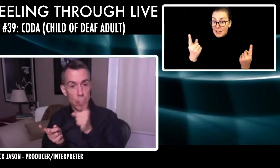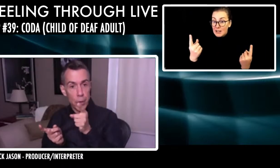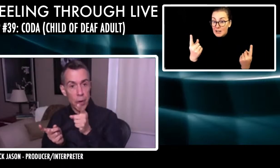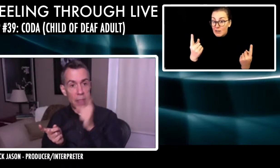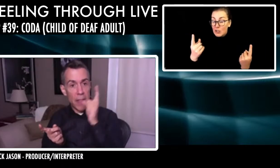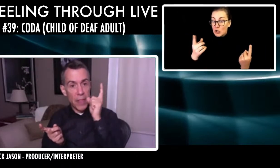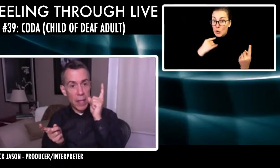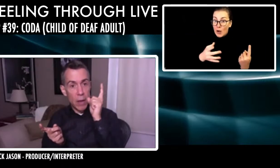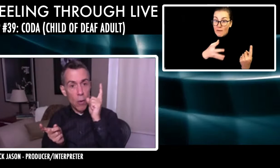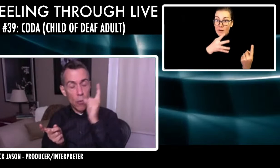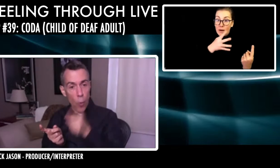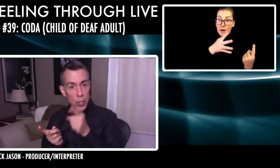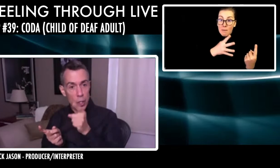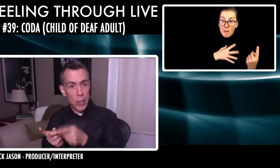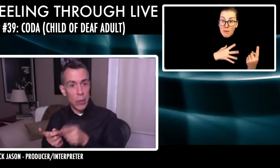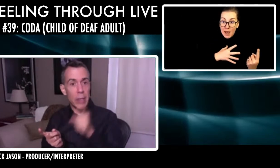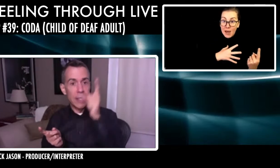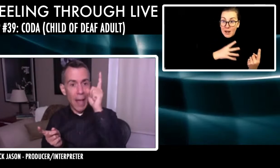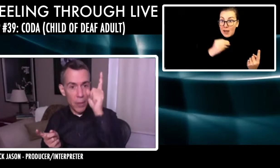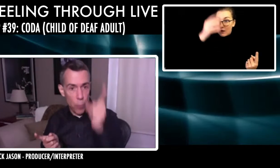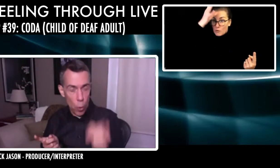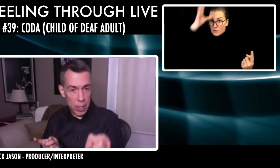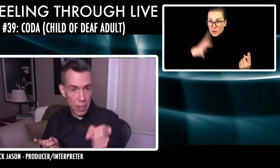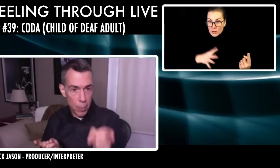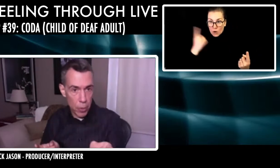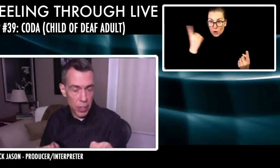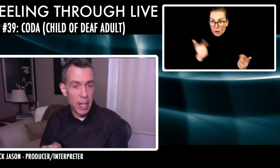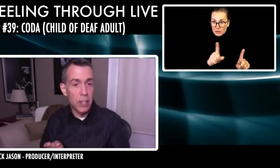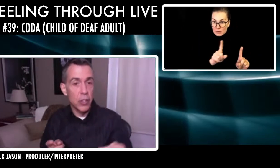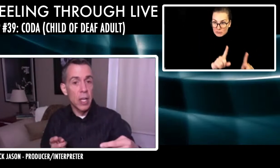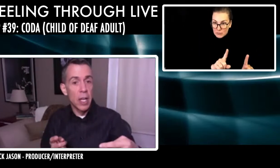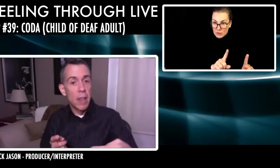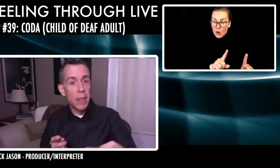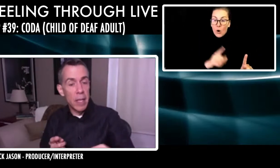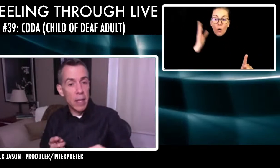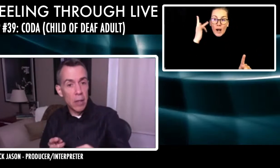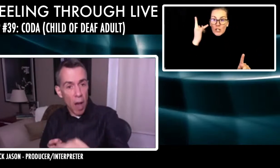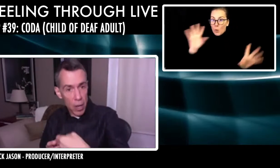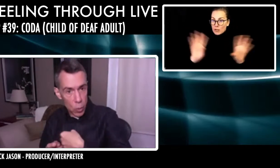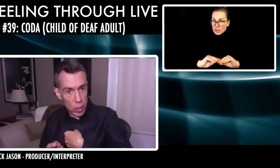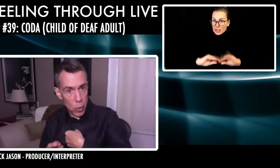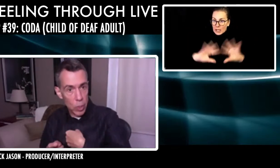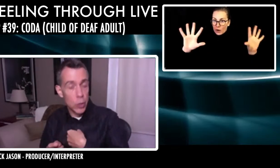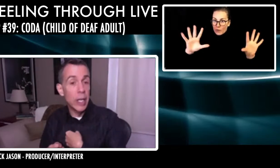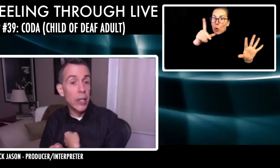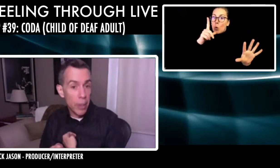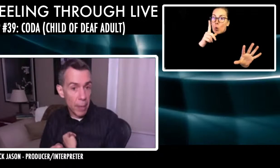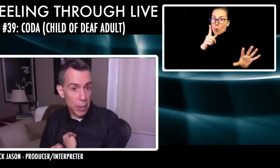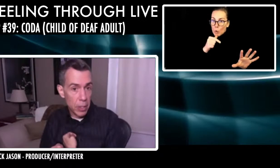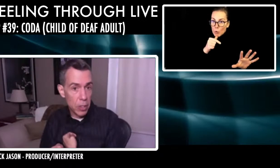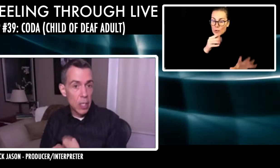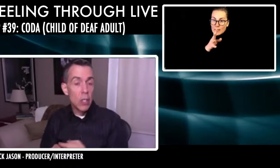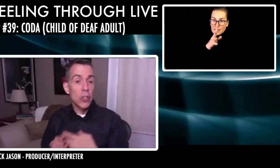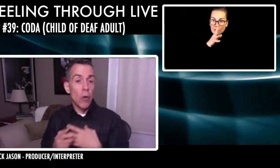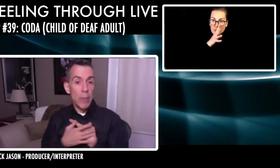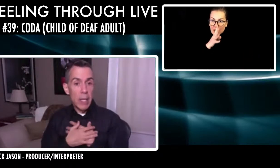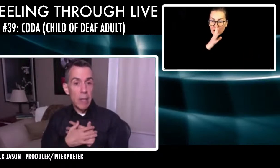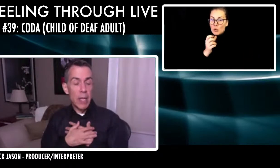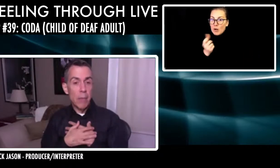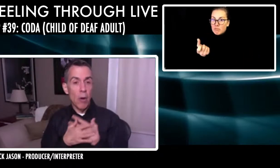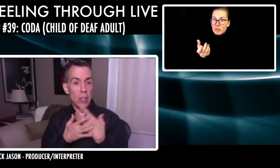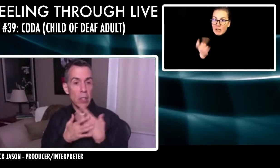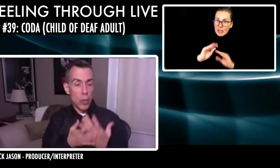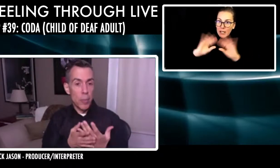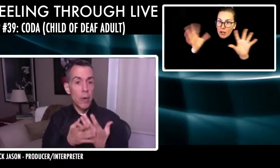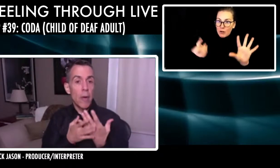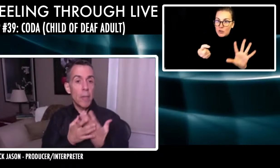interpreter and that the voice you hear is not the voice of the person, that it's just the conduit to which you hear the message. So me